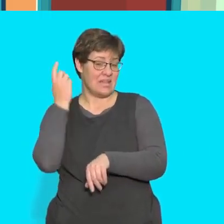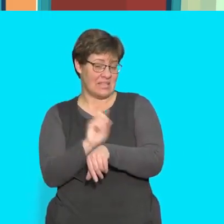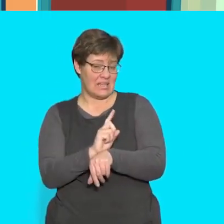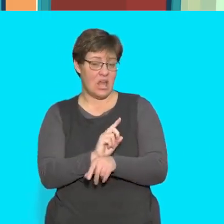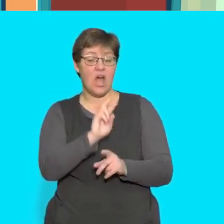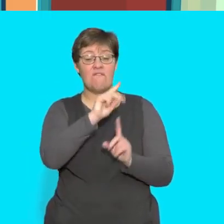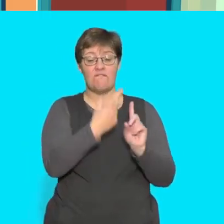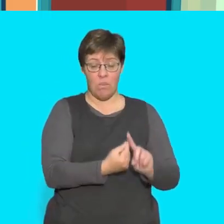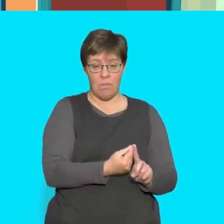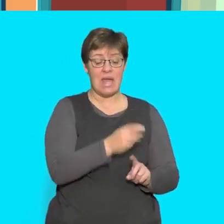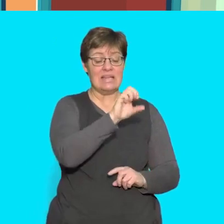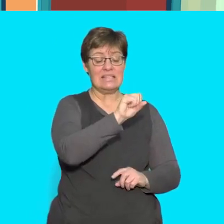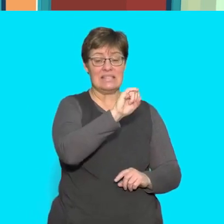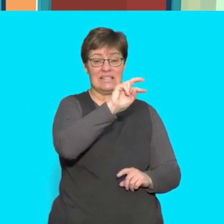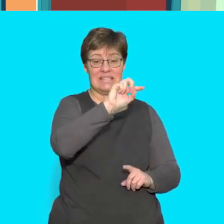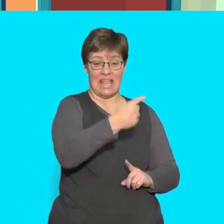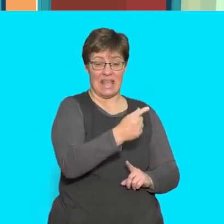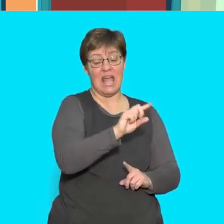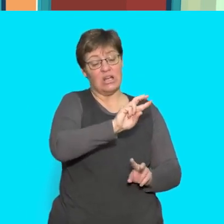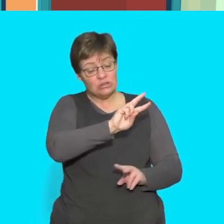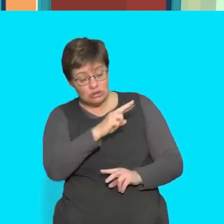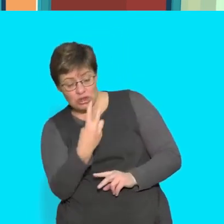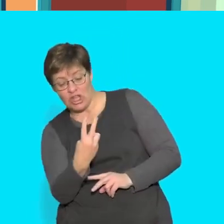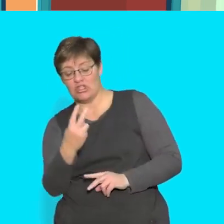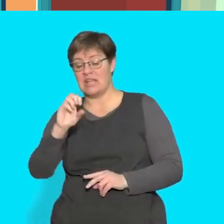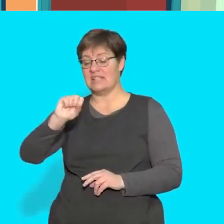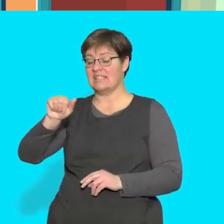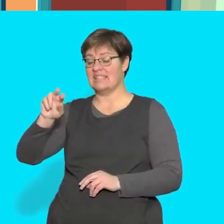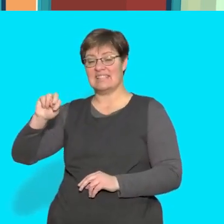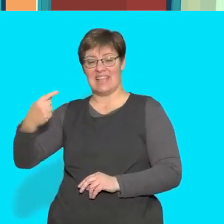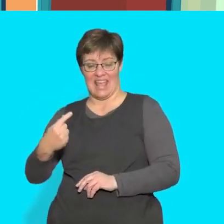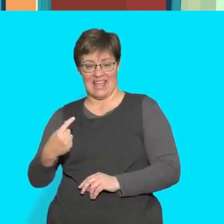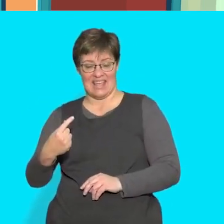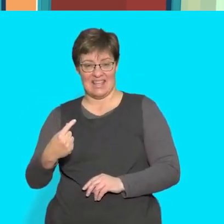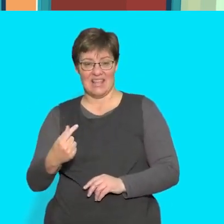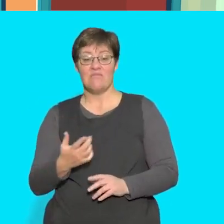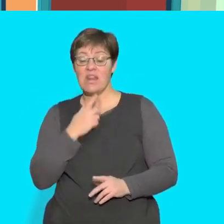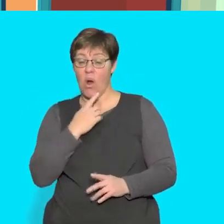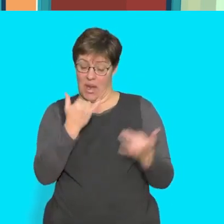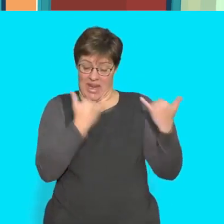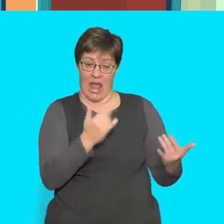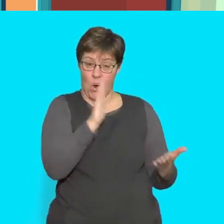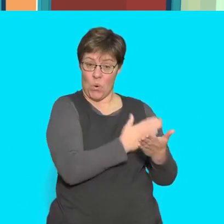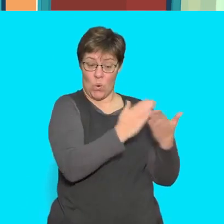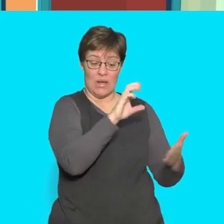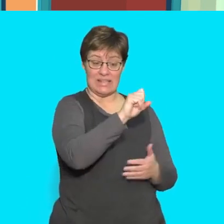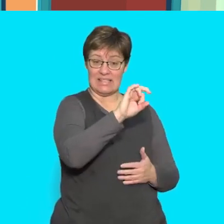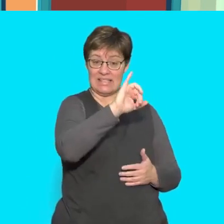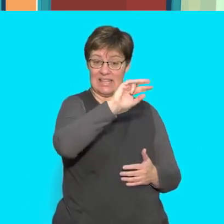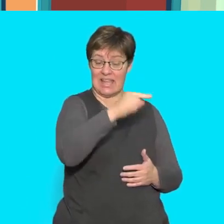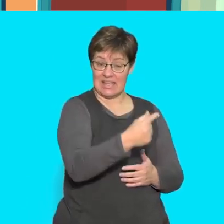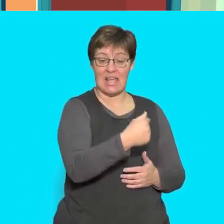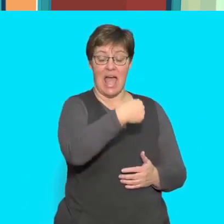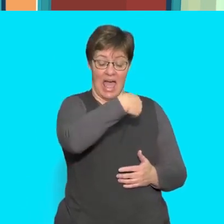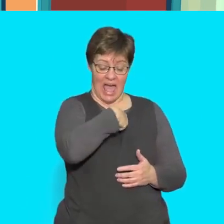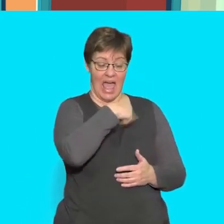sing to sang if you were singing right now we call that present tense and we say i am